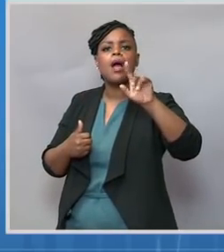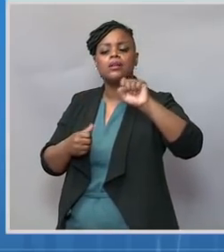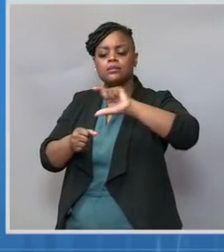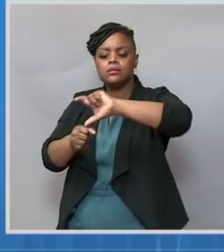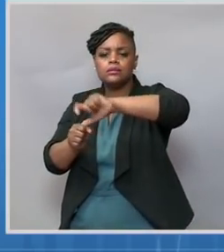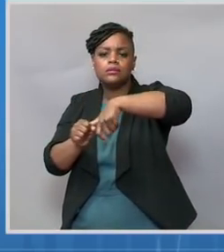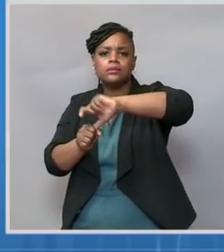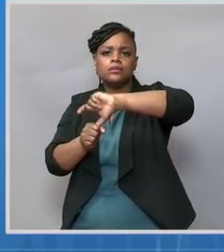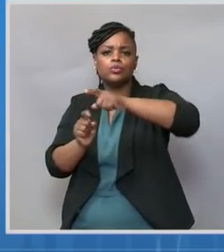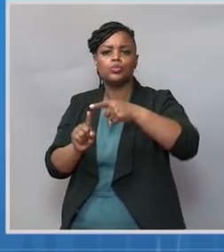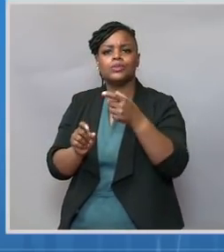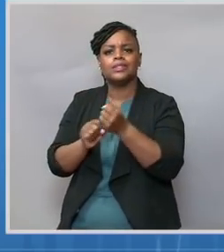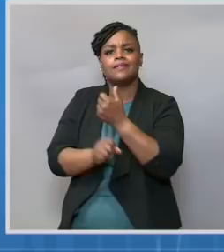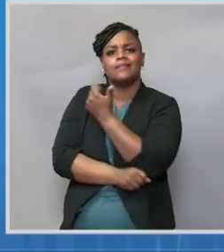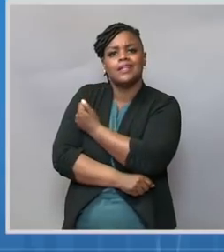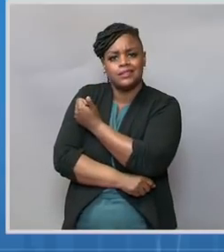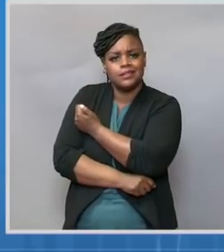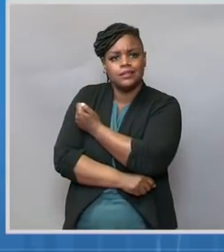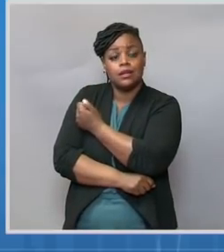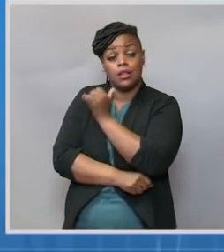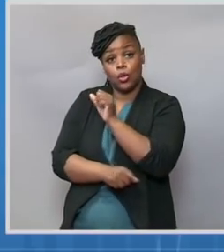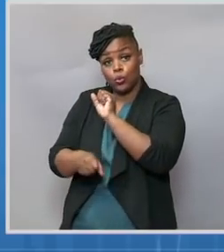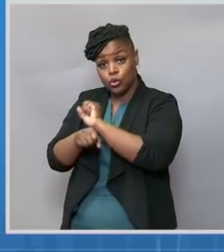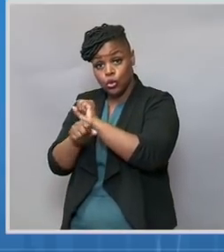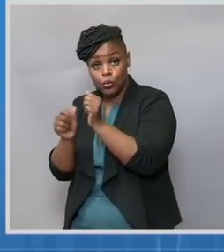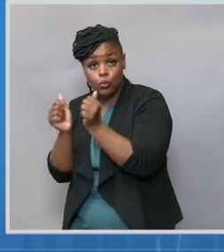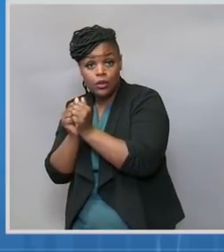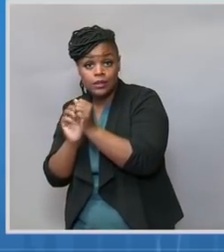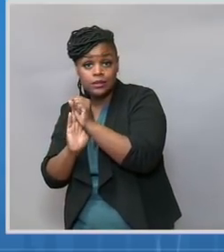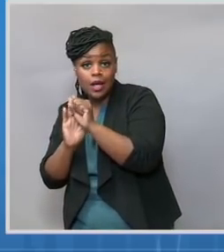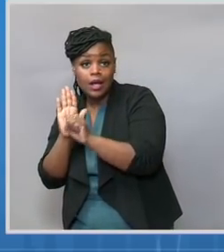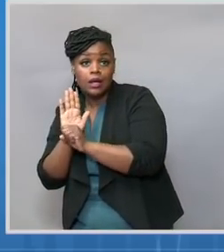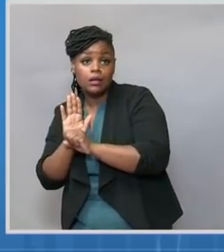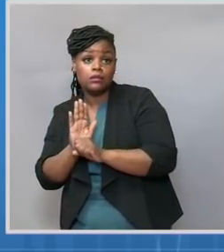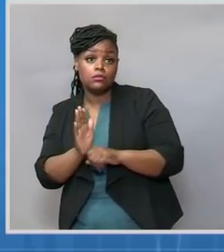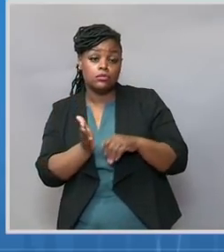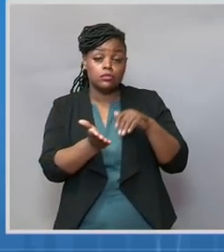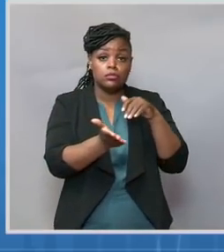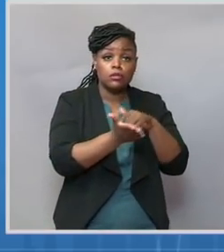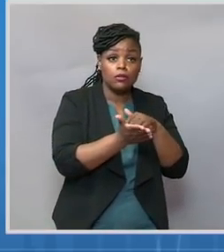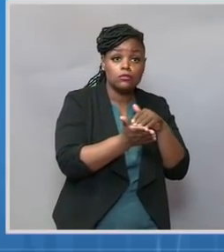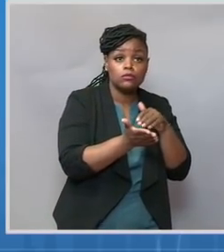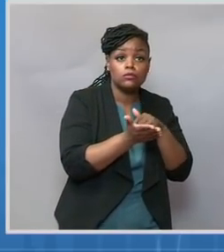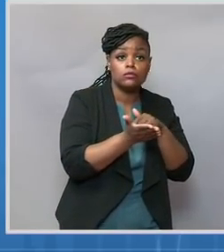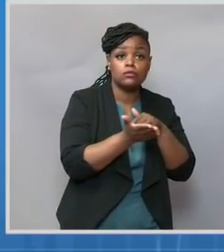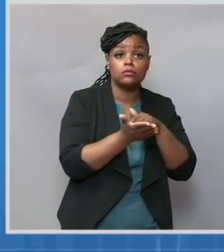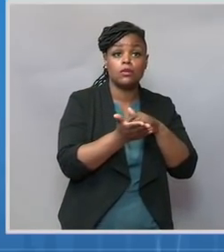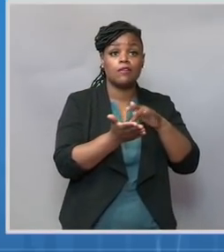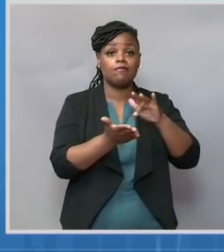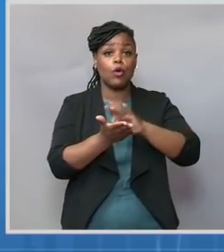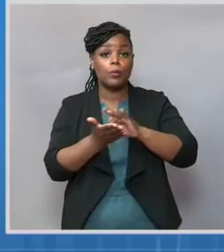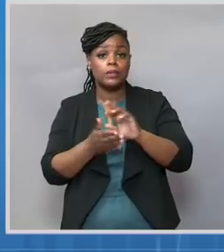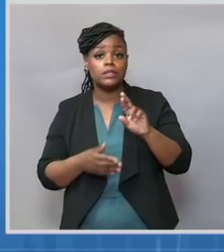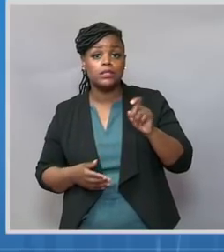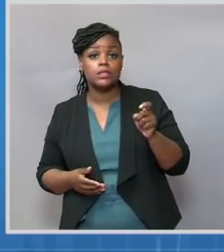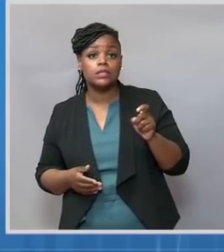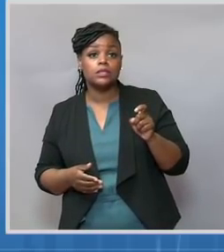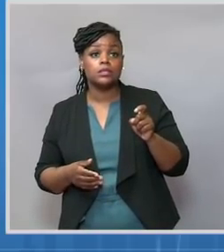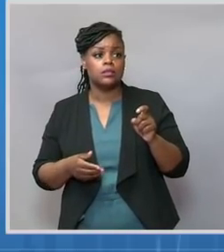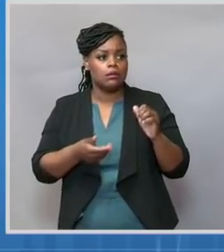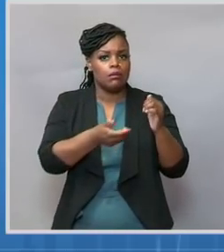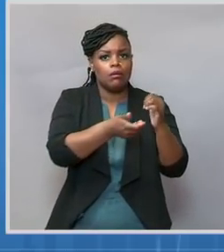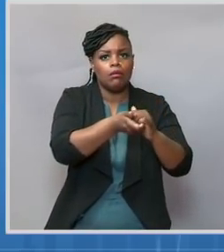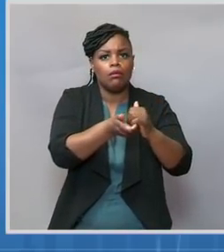are working with states, businesses, doctors, local pharmacies and other partners to make it even